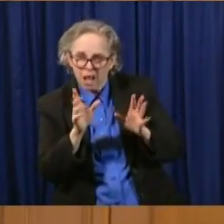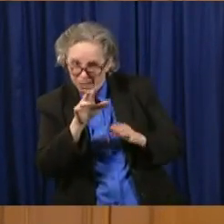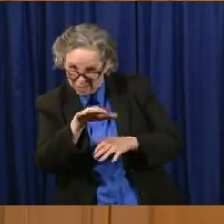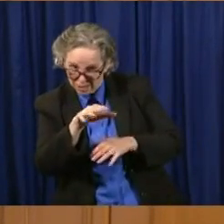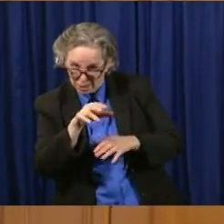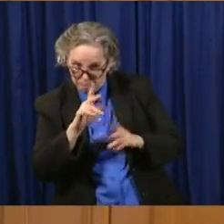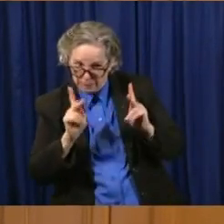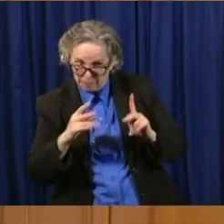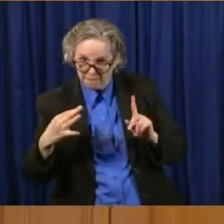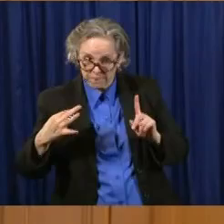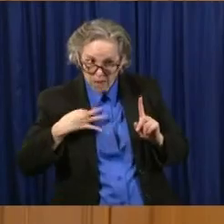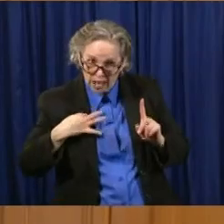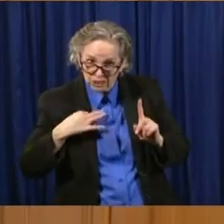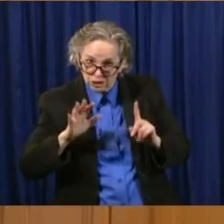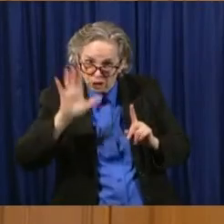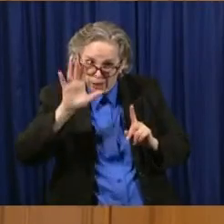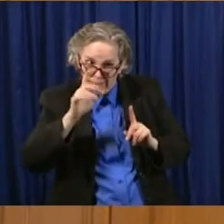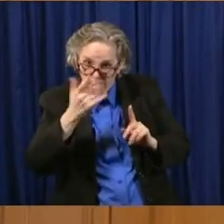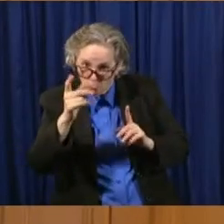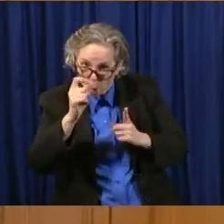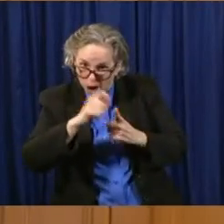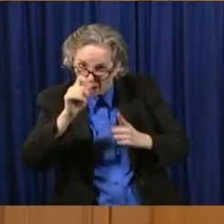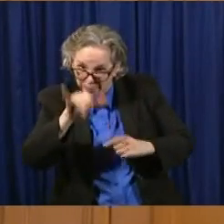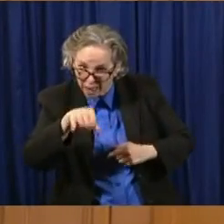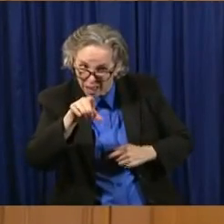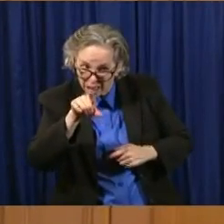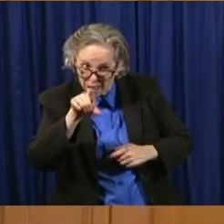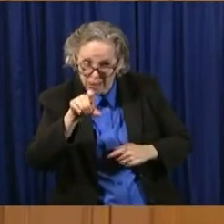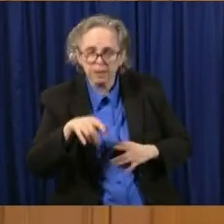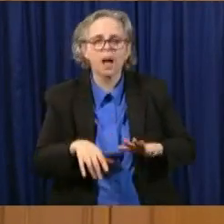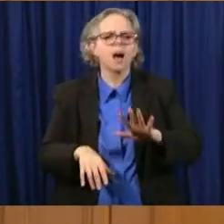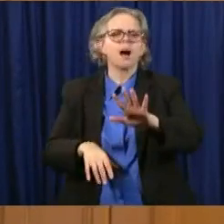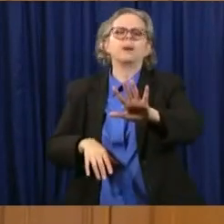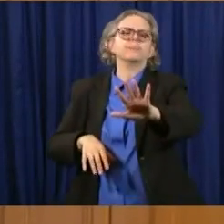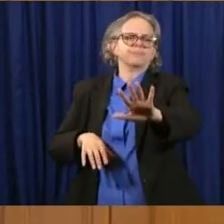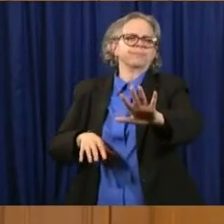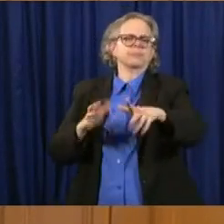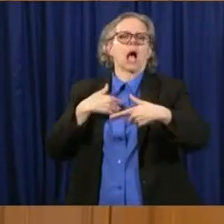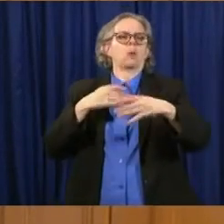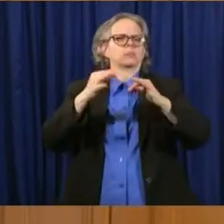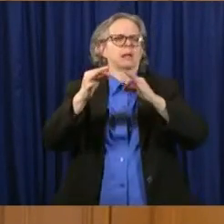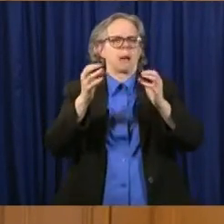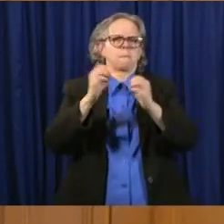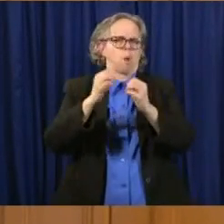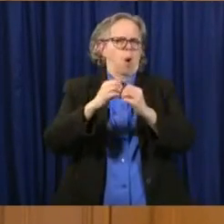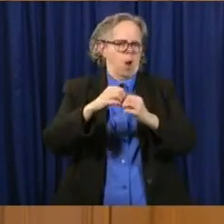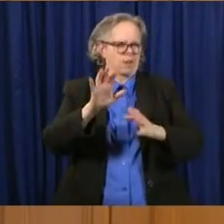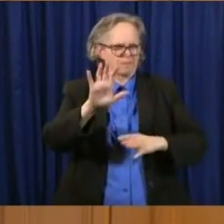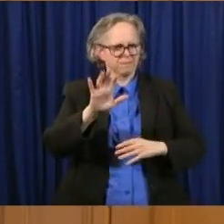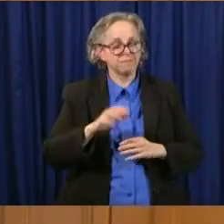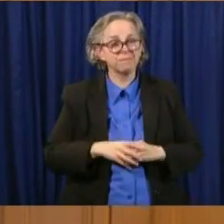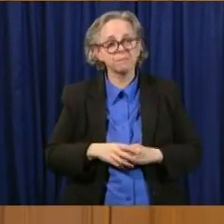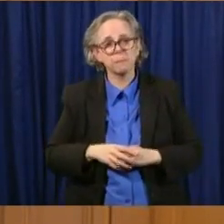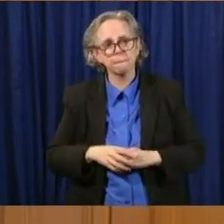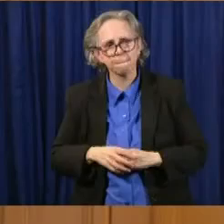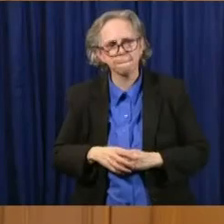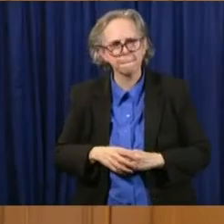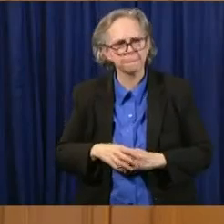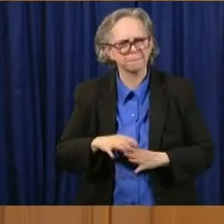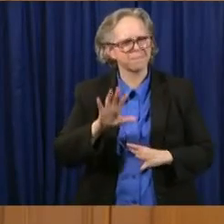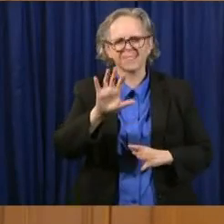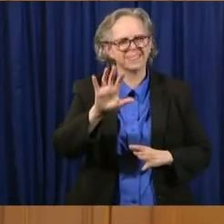to be sampled? Um, I, I'll give you more details on that. It won't be, it's actually a sample that's done